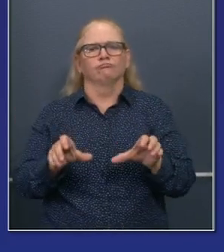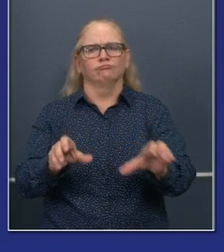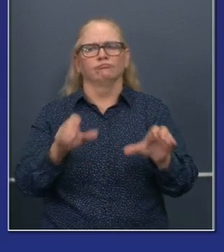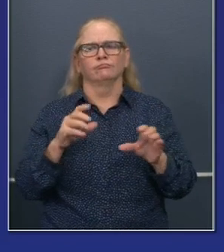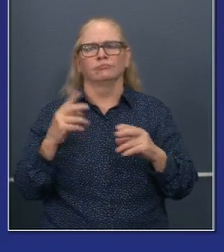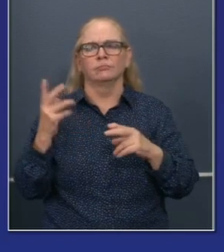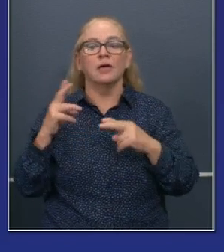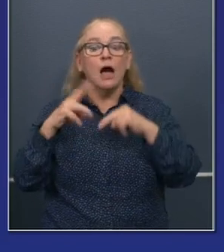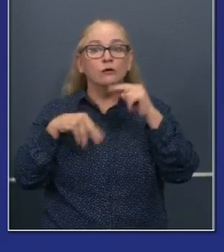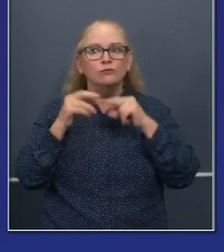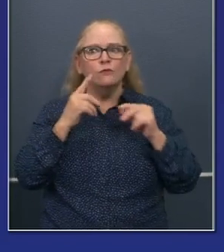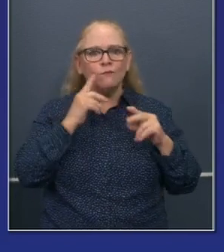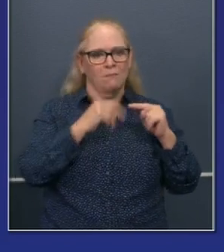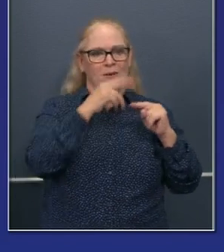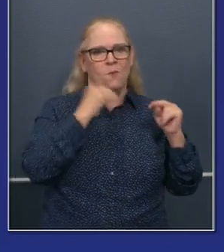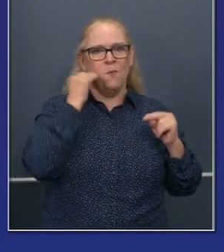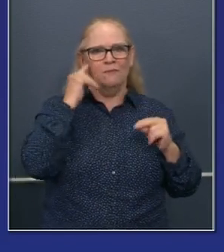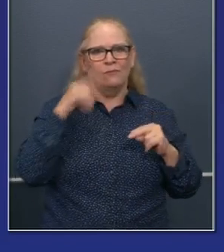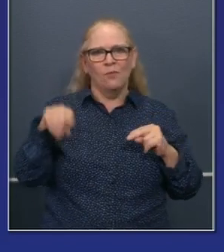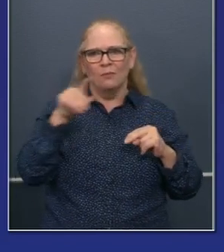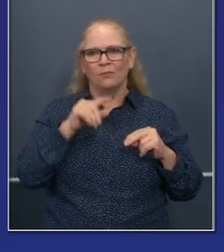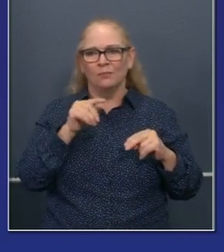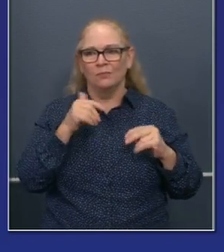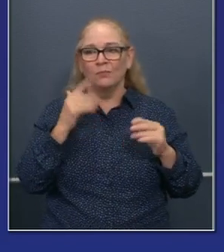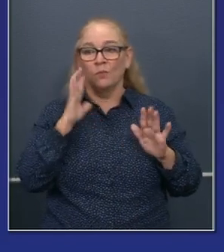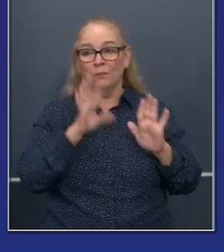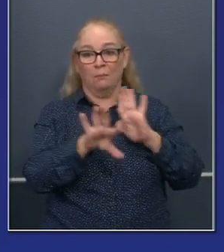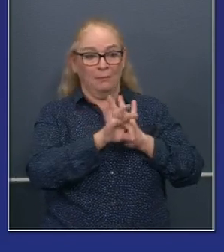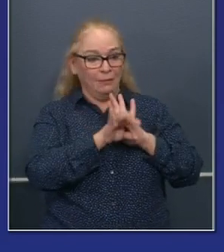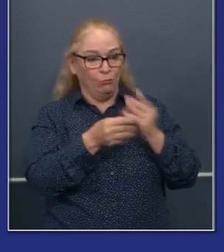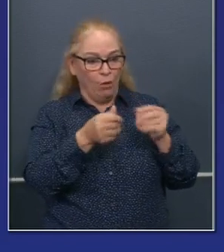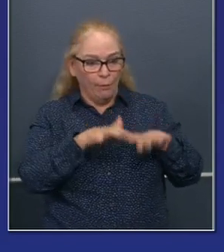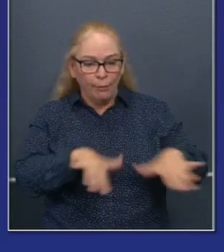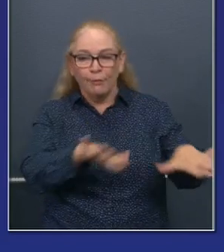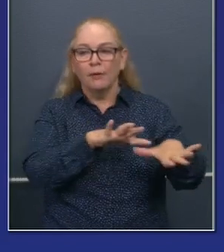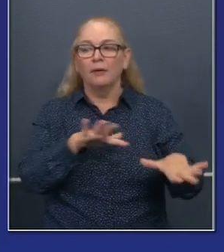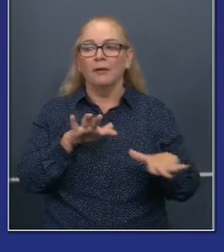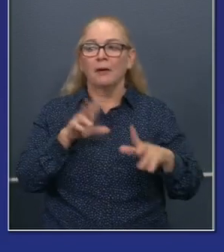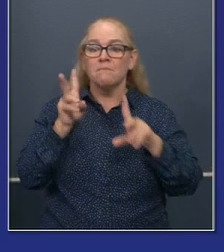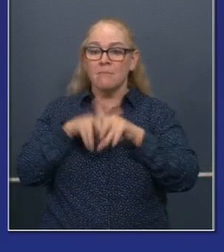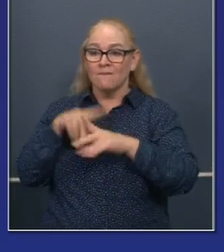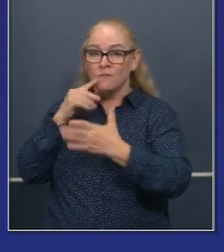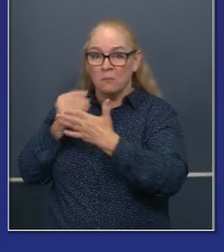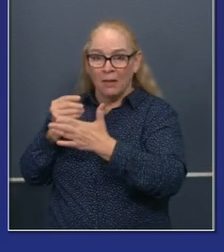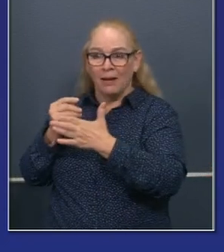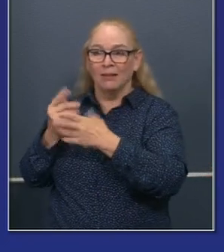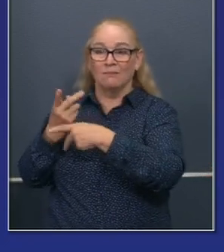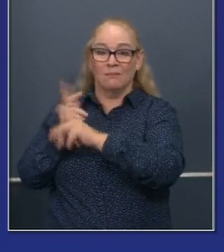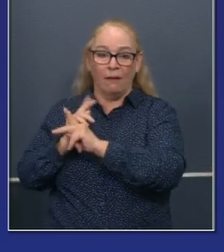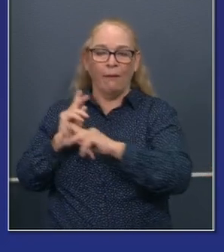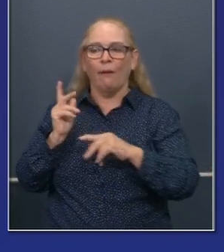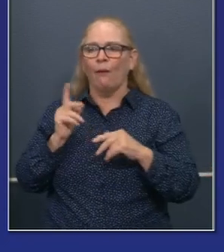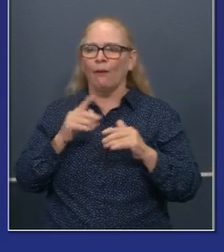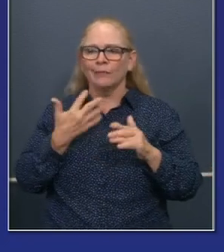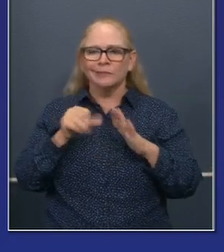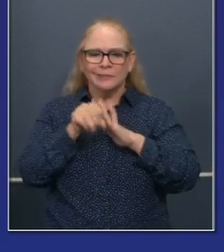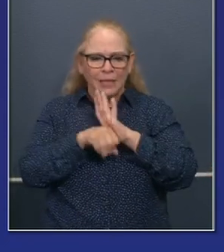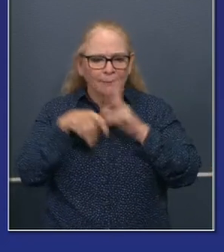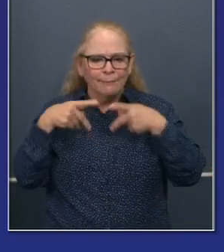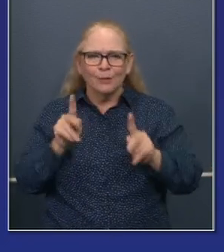Uh, once you identify a piece of property, line up the financing, get through all the local permits, the regional permits, the state permits, any federal